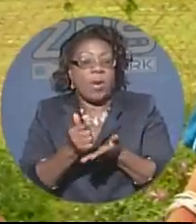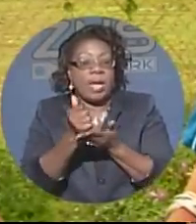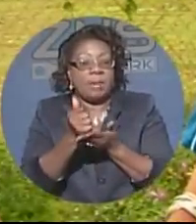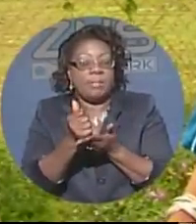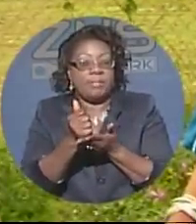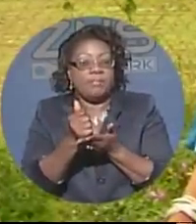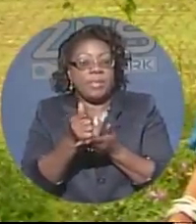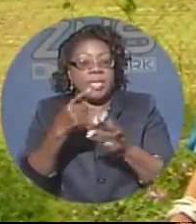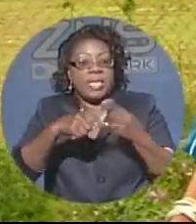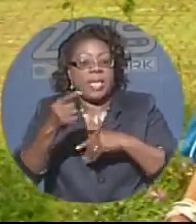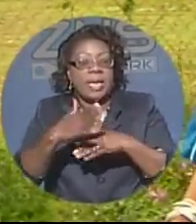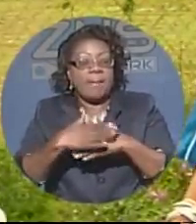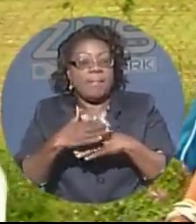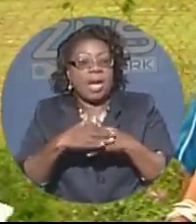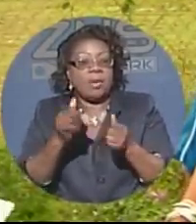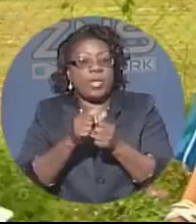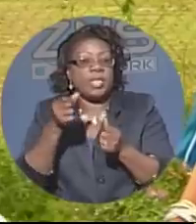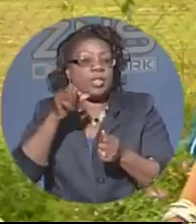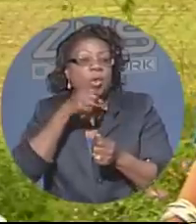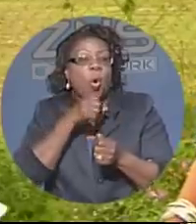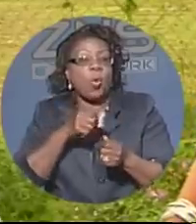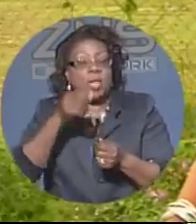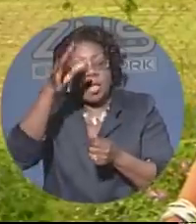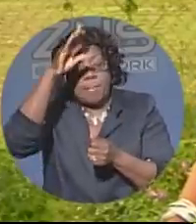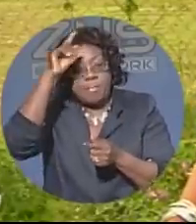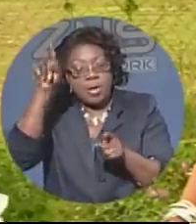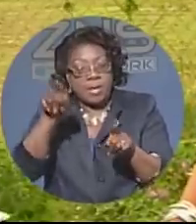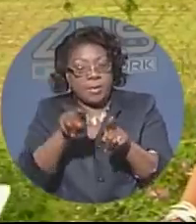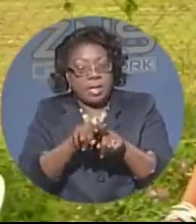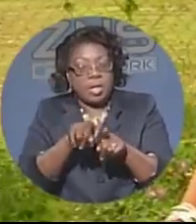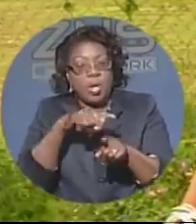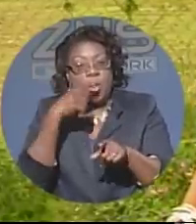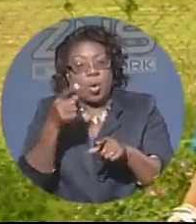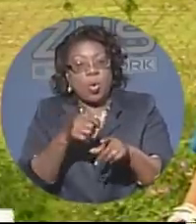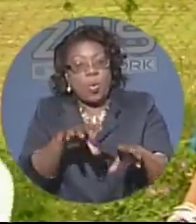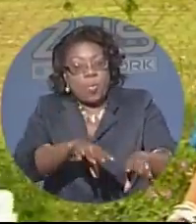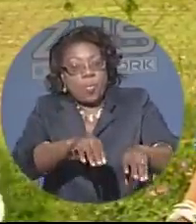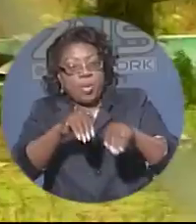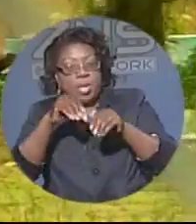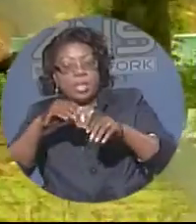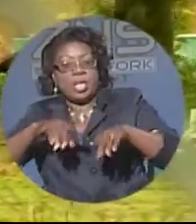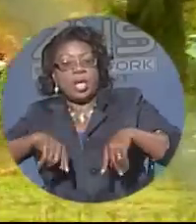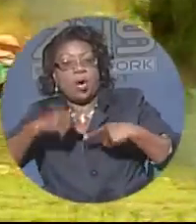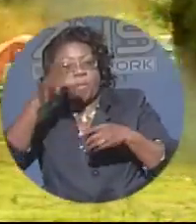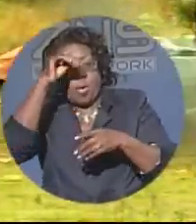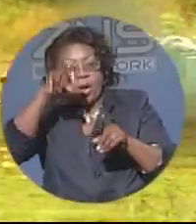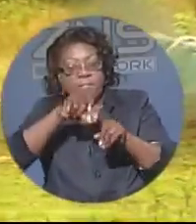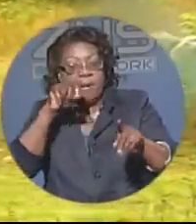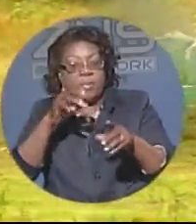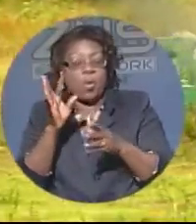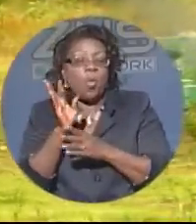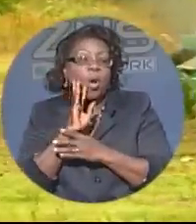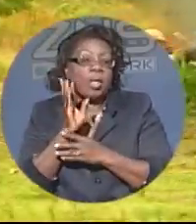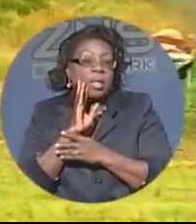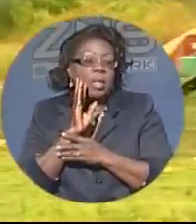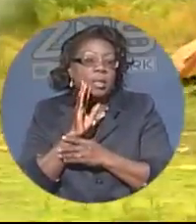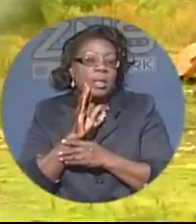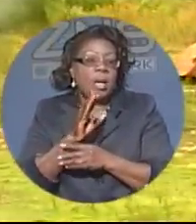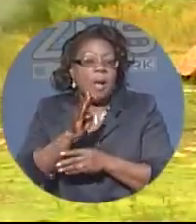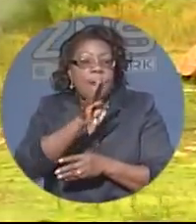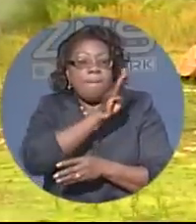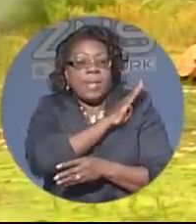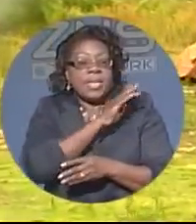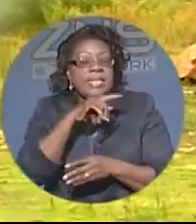And he came back I think with his older brother who pulled the young man from the water. Butler says he was